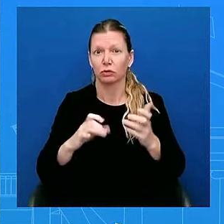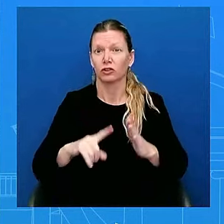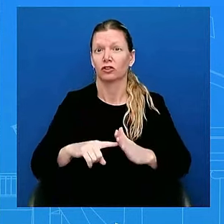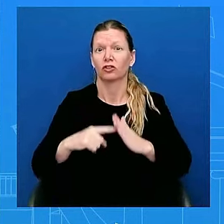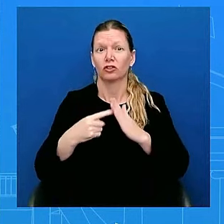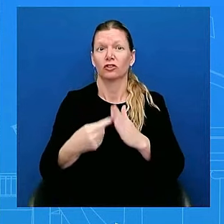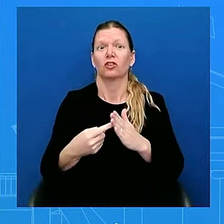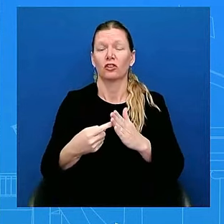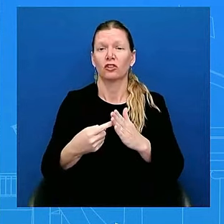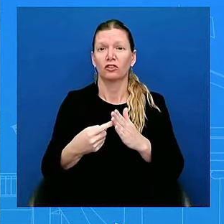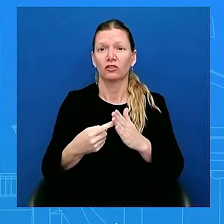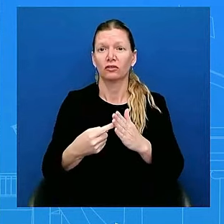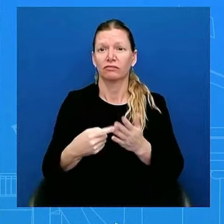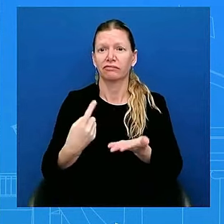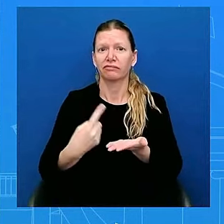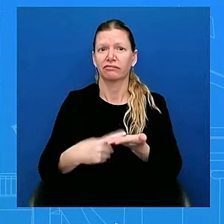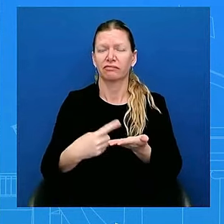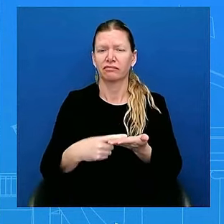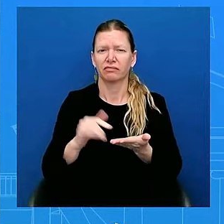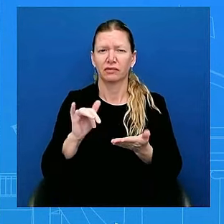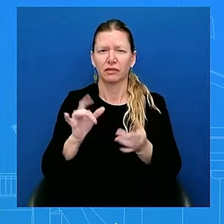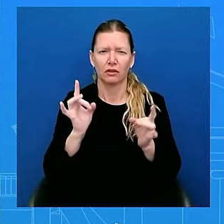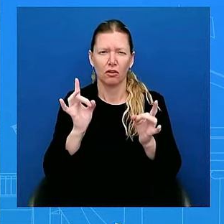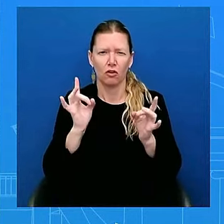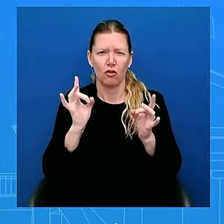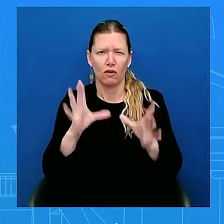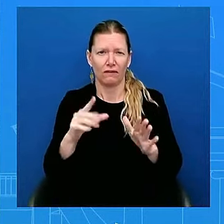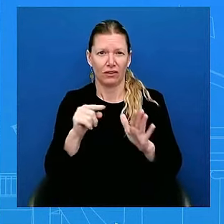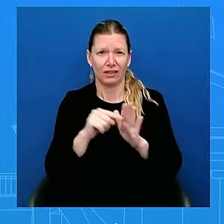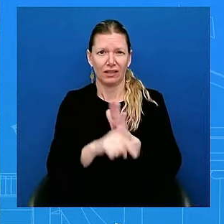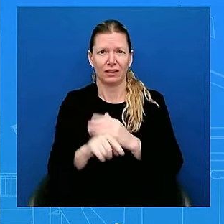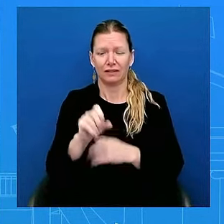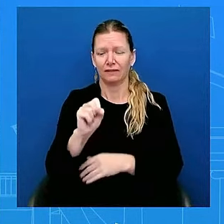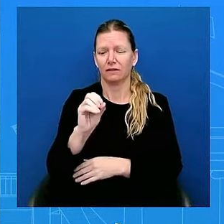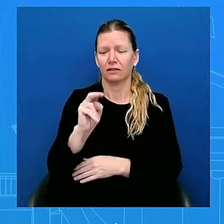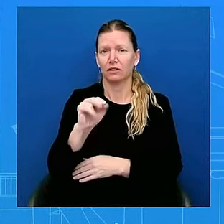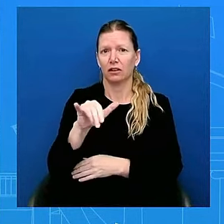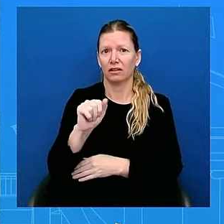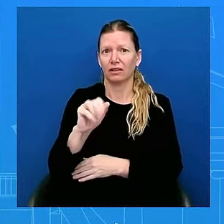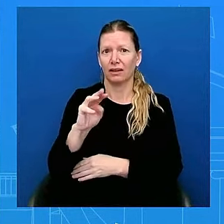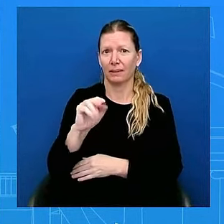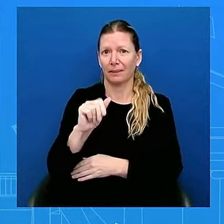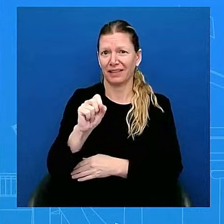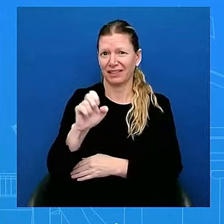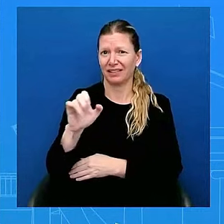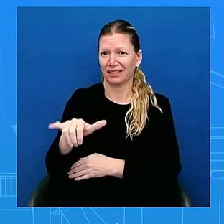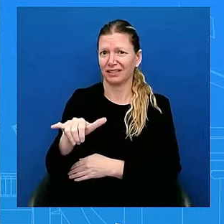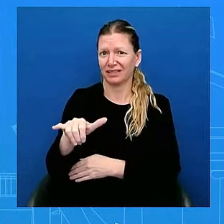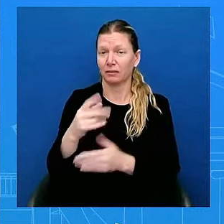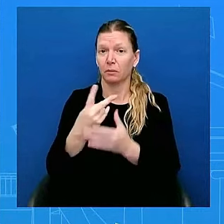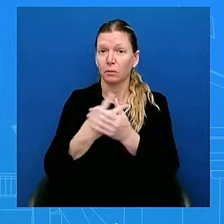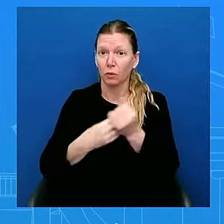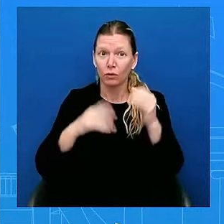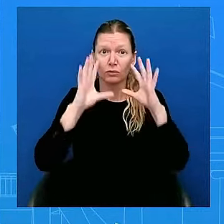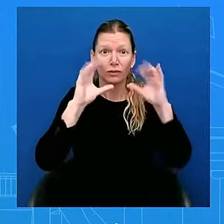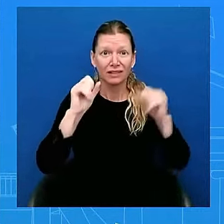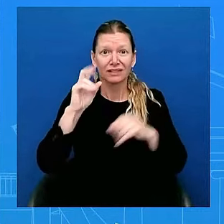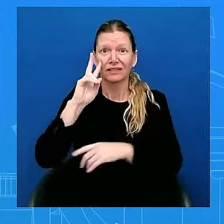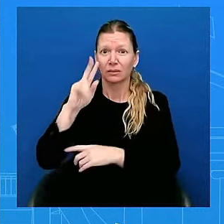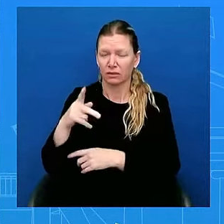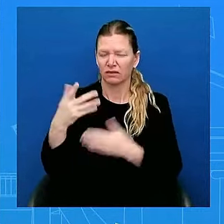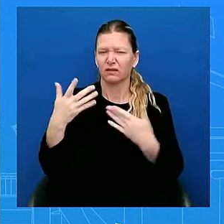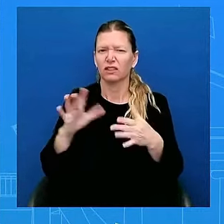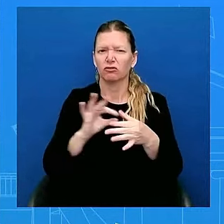killing of Sonia Massey. The President and Vice President both released statements on their heartbreak